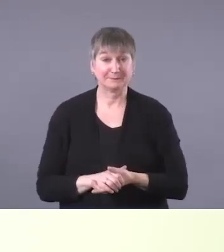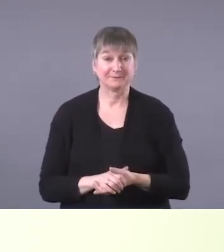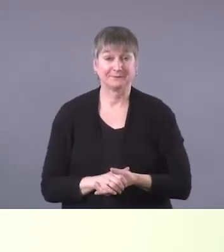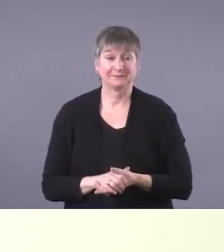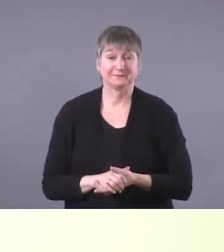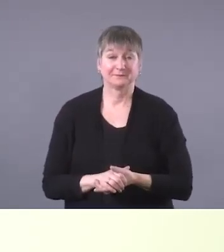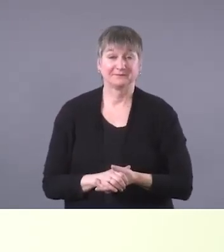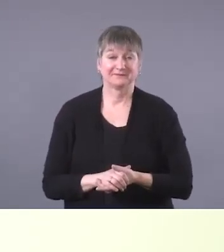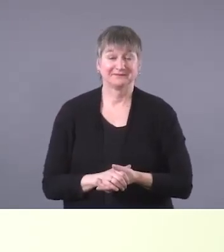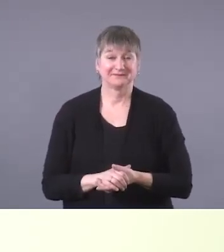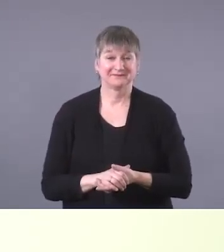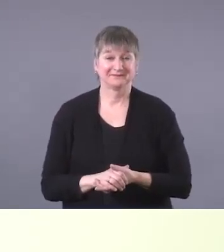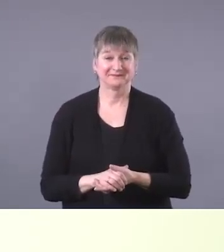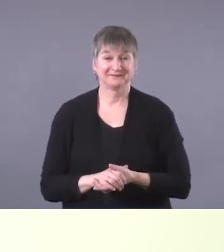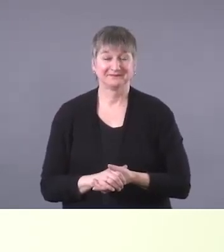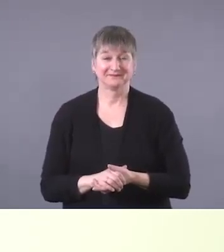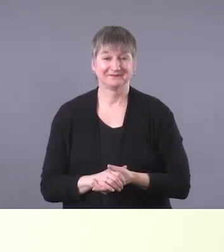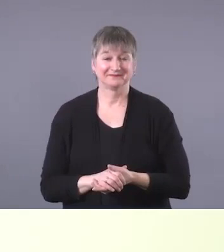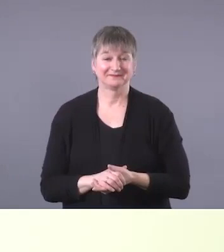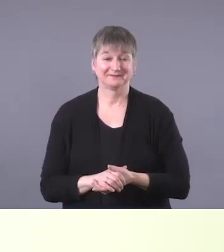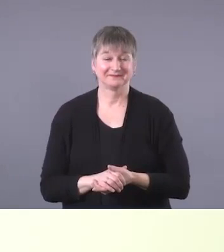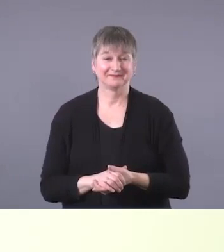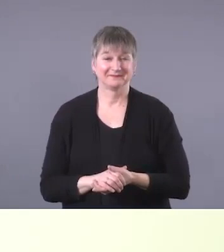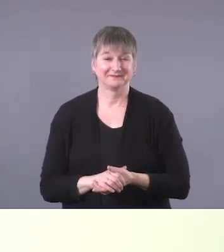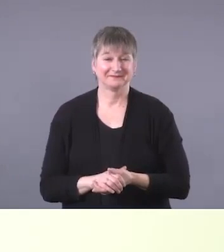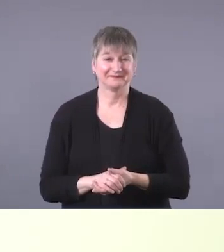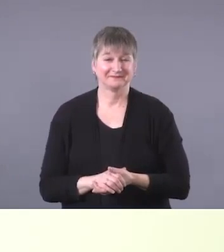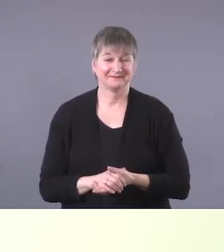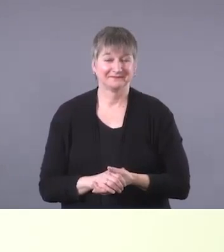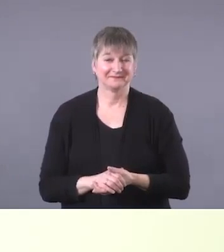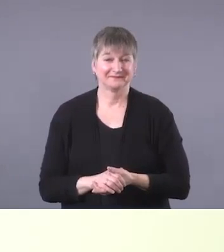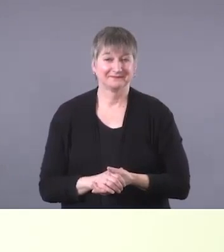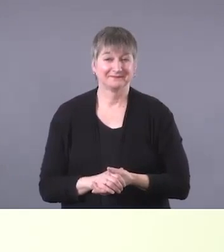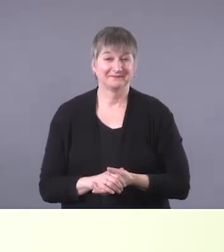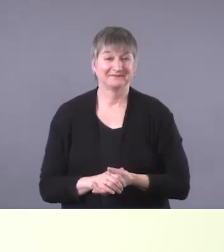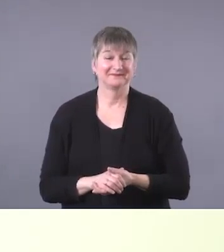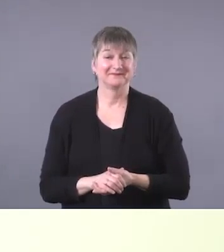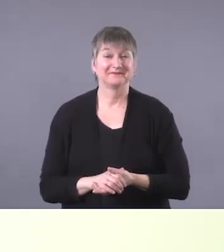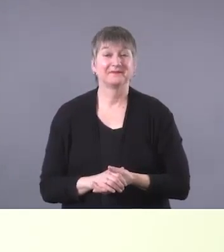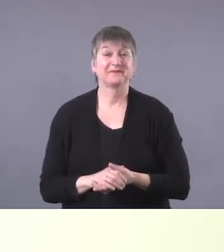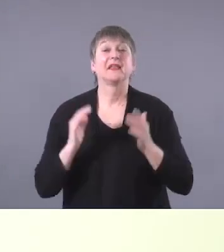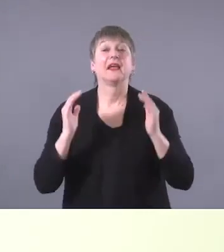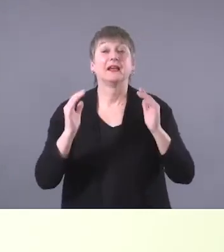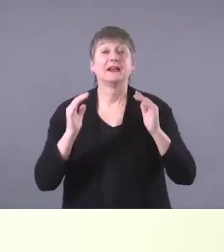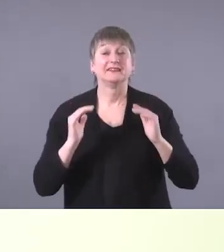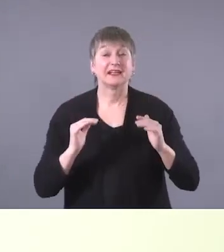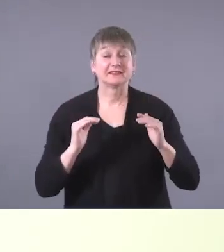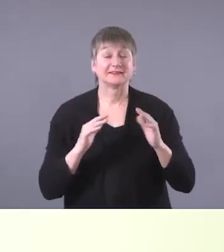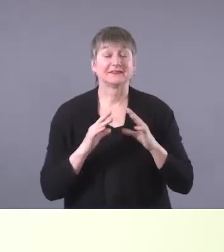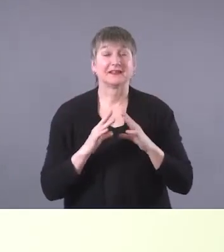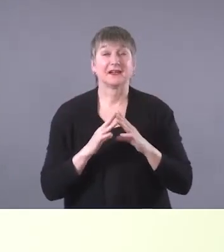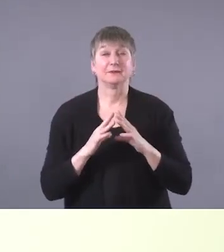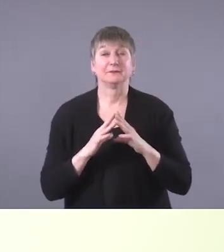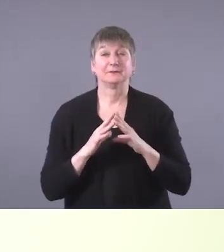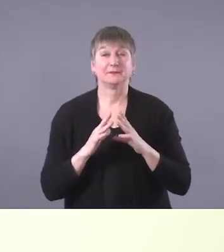on ongoing. Uh, so the next thing I want to talk about is, um,